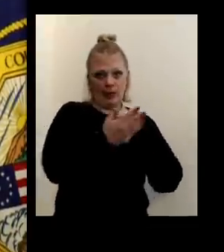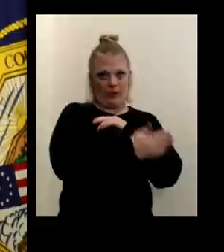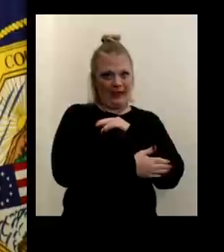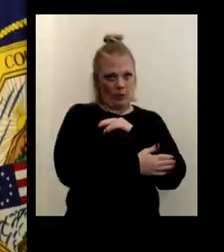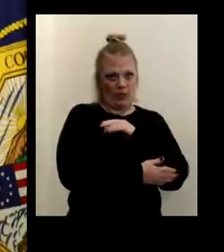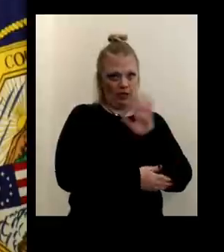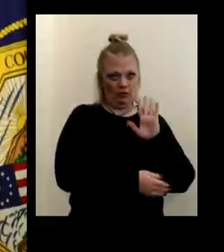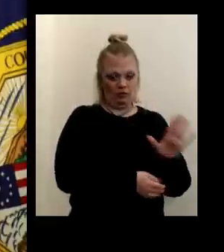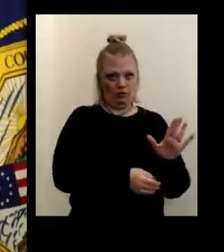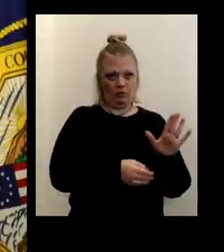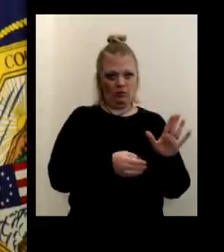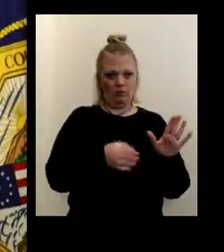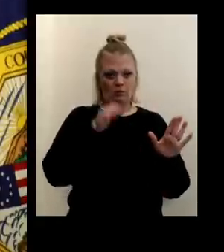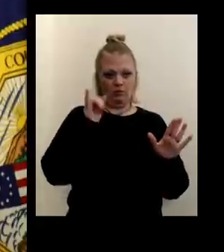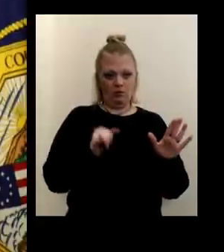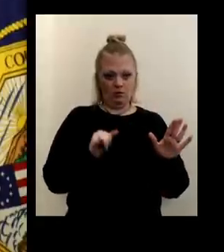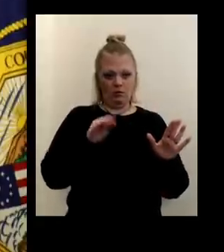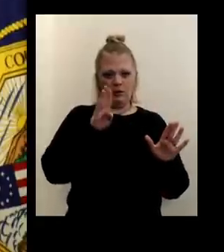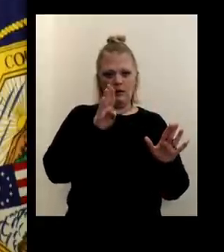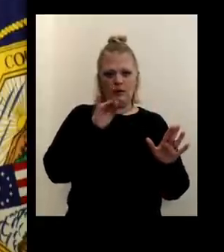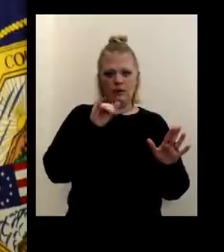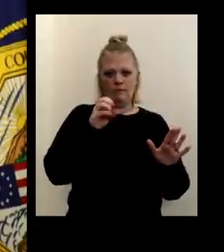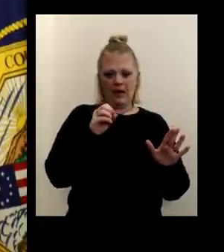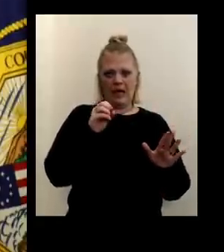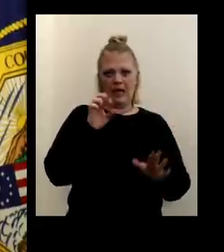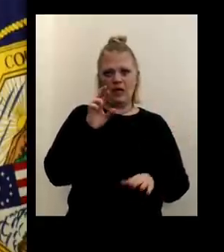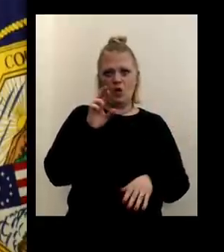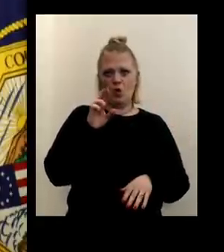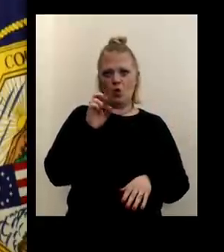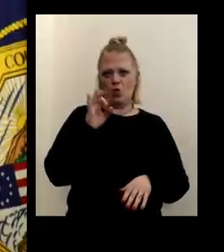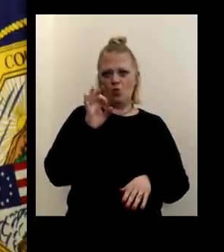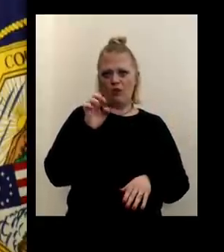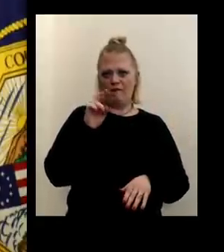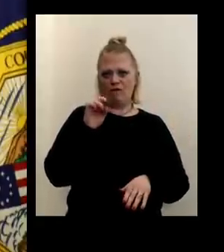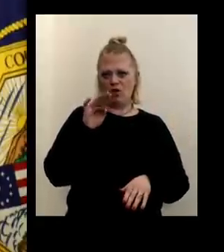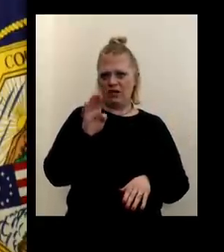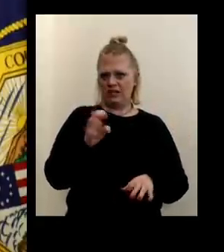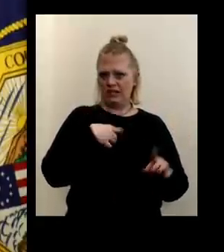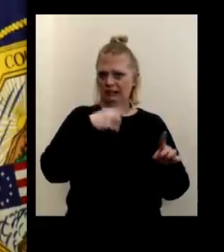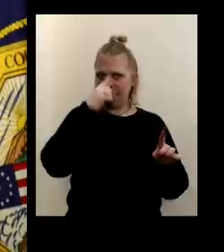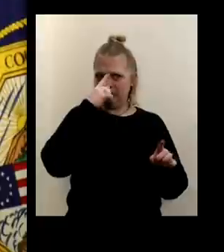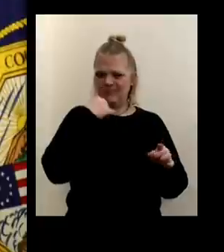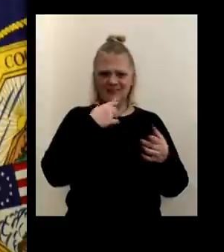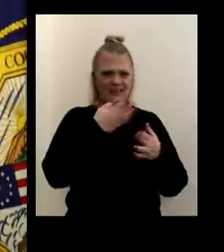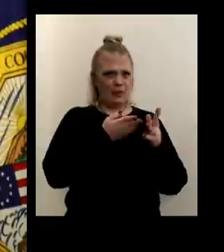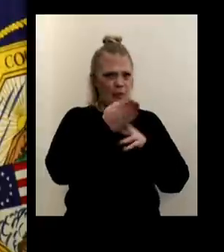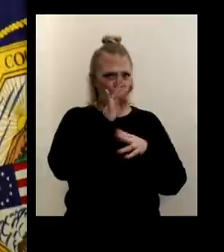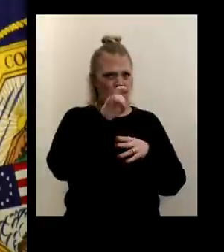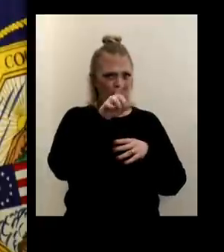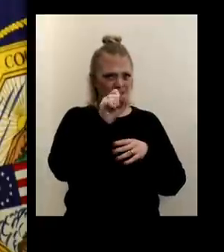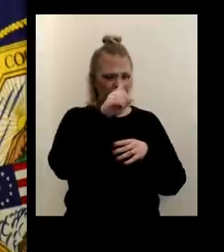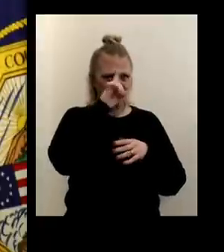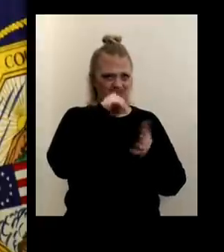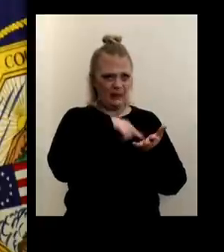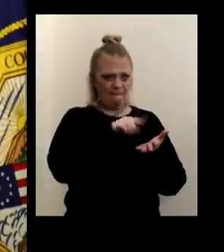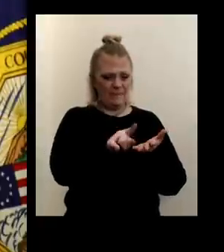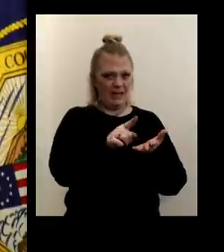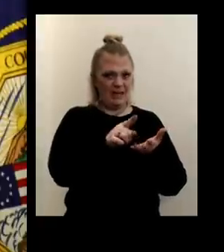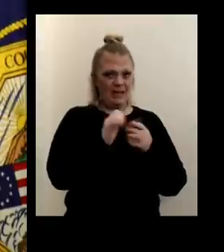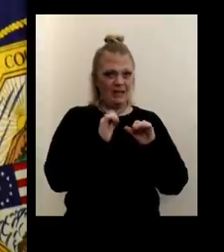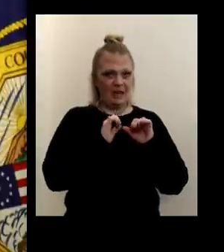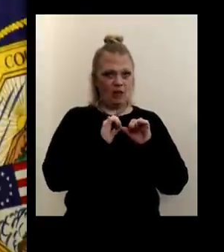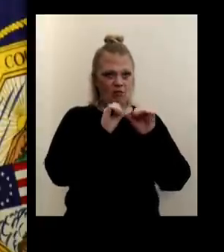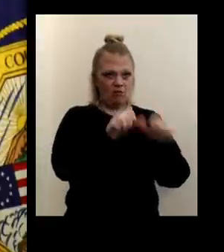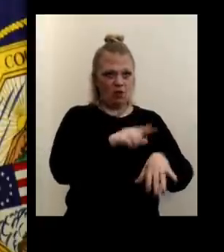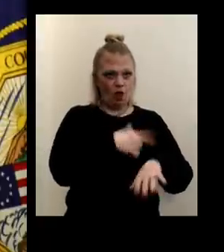It's being done by bio reference is paid for to my understanding by the bills. I don't know what the long term use of the facility